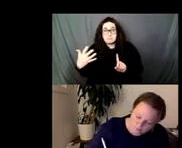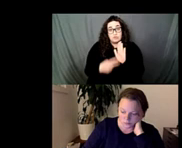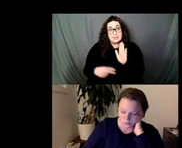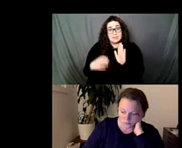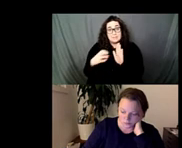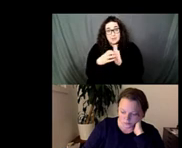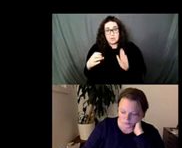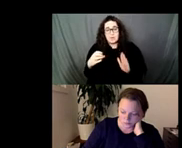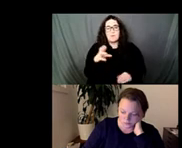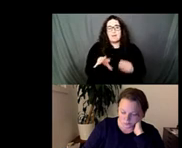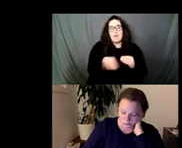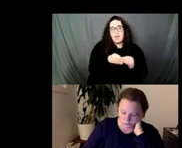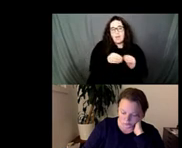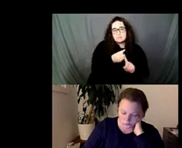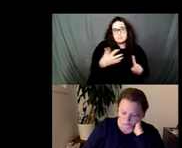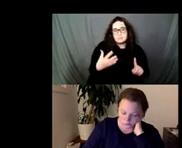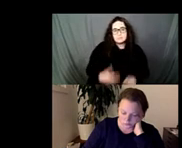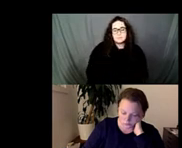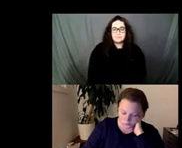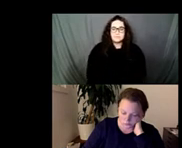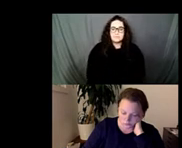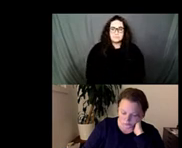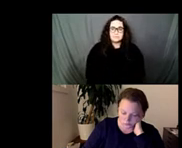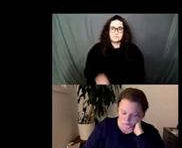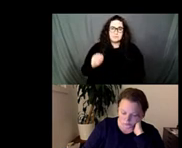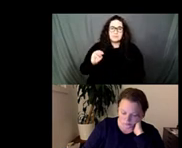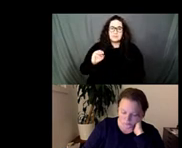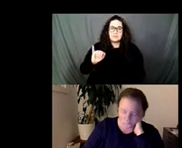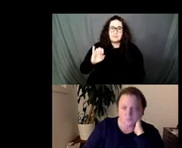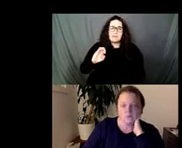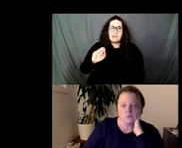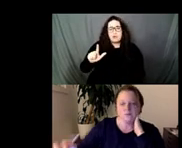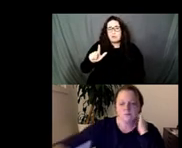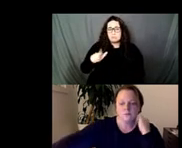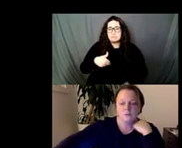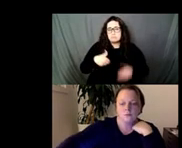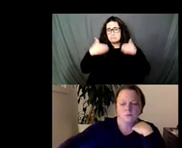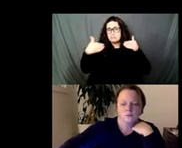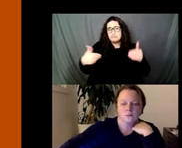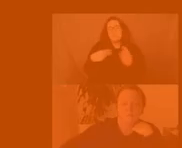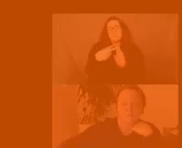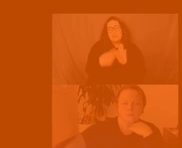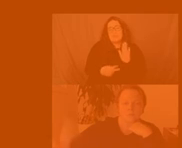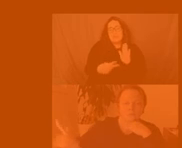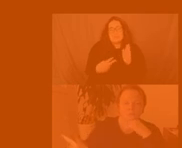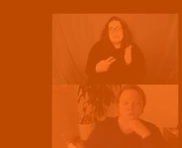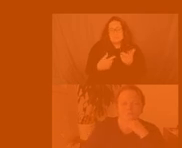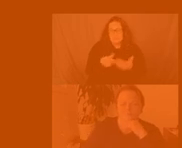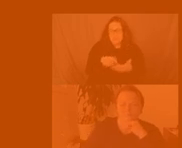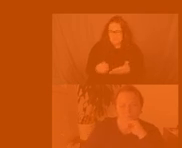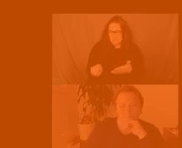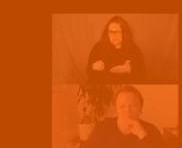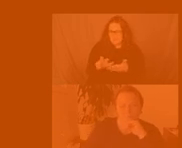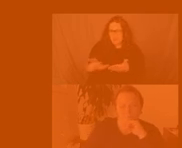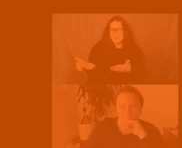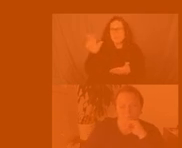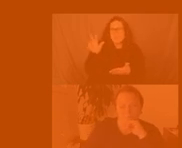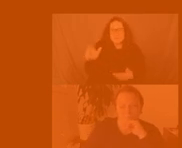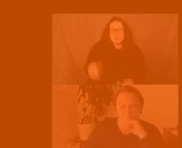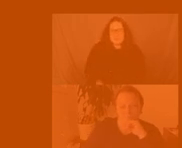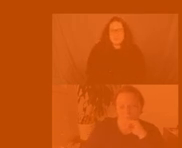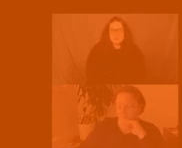yeah I'll just read what I what I wrote about three weeks ago I